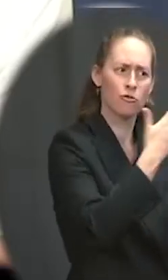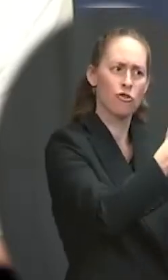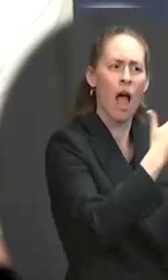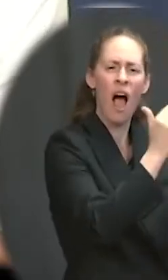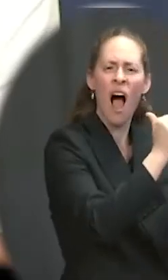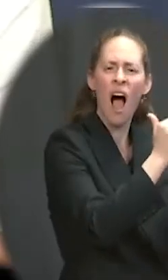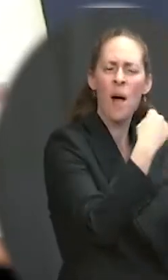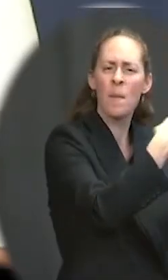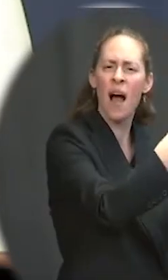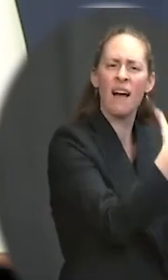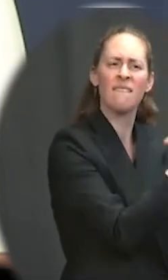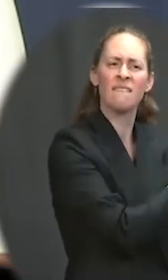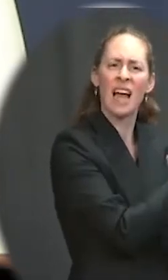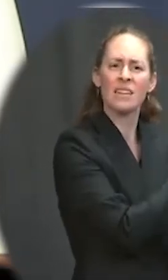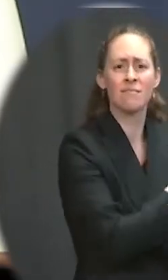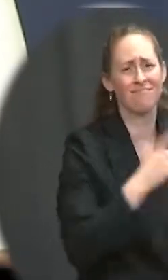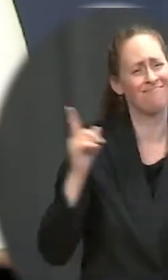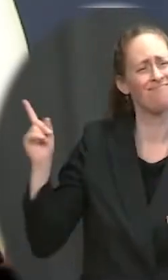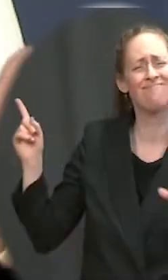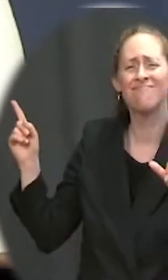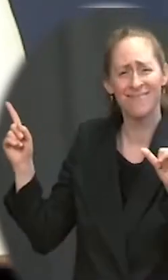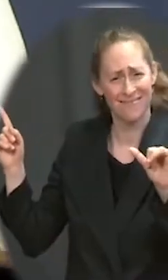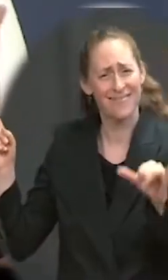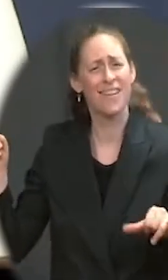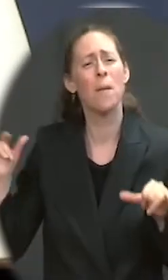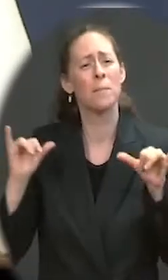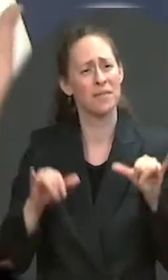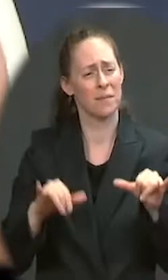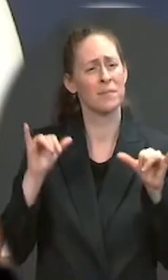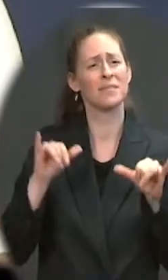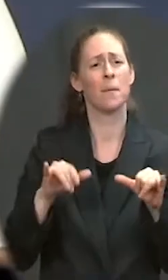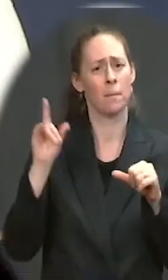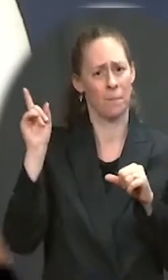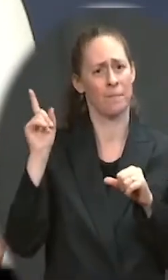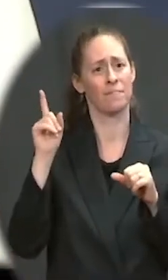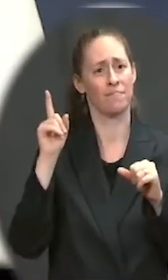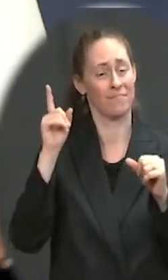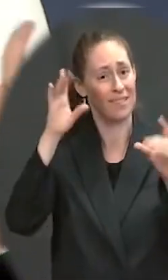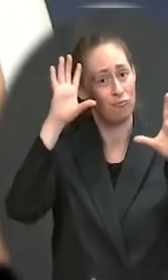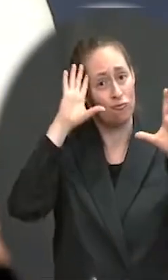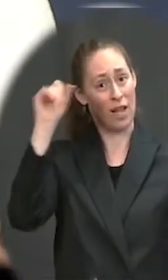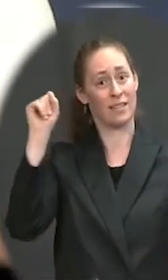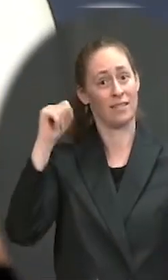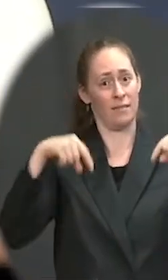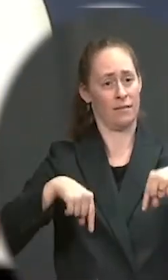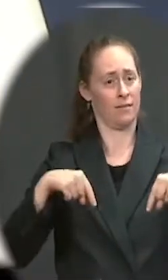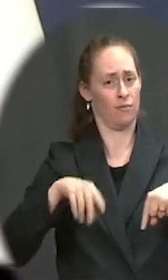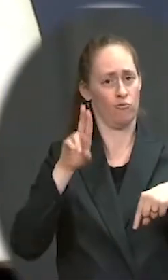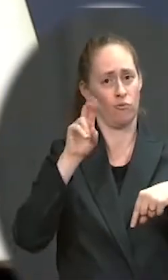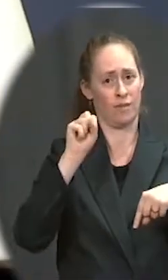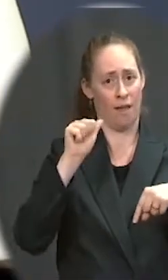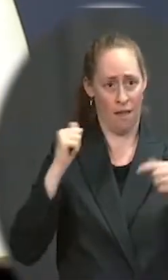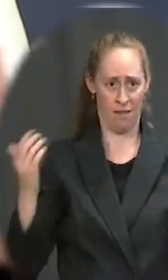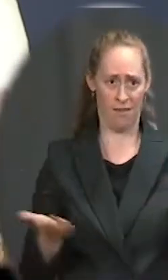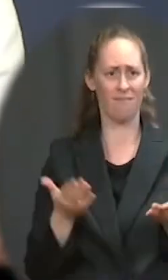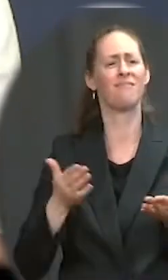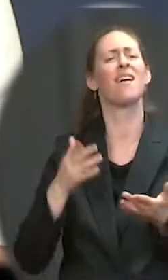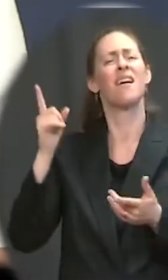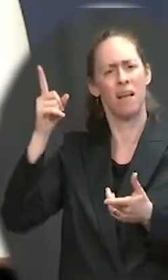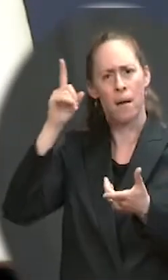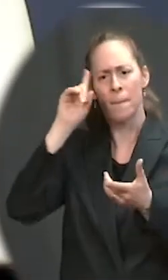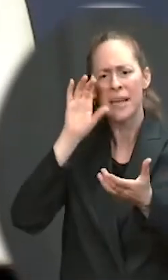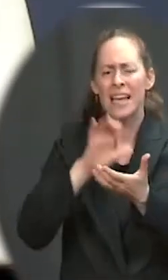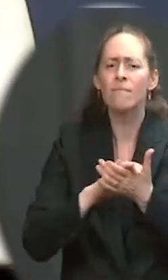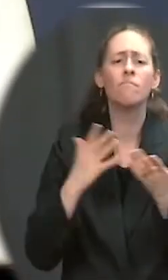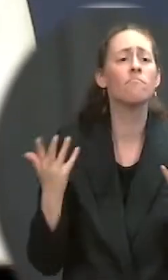position. But he is the president of the United States who believes in the advice, the counsel, the considerations of his policy teams. And that has